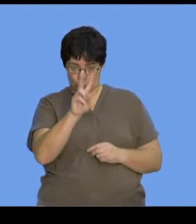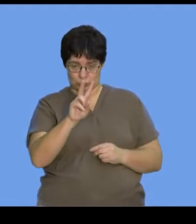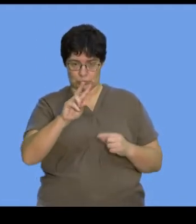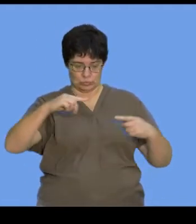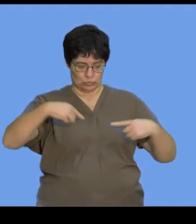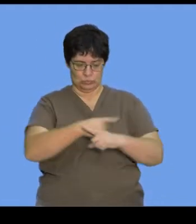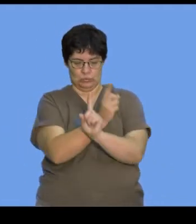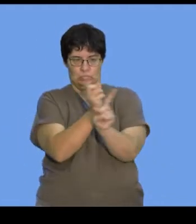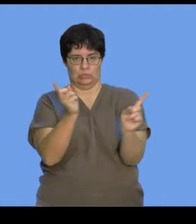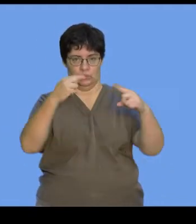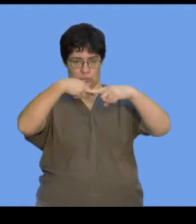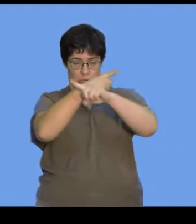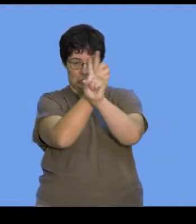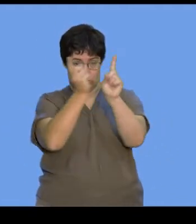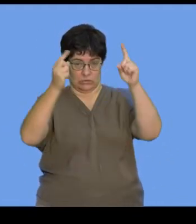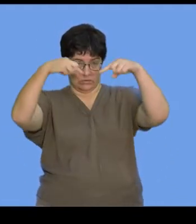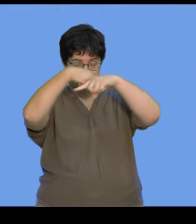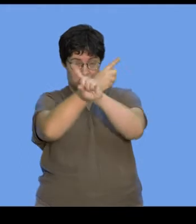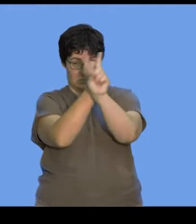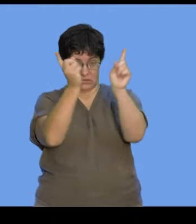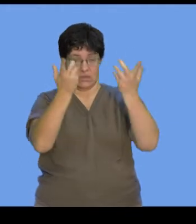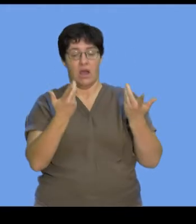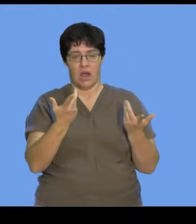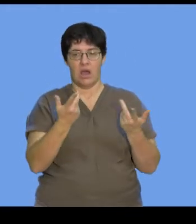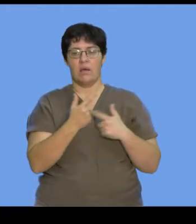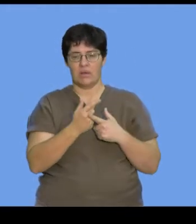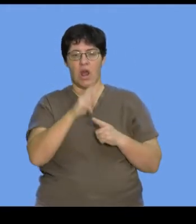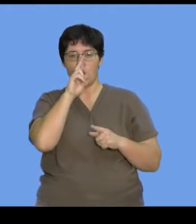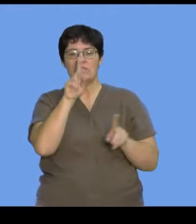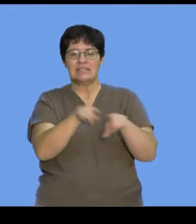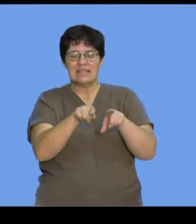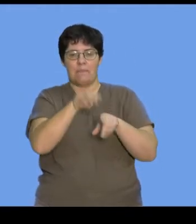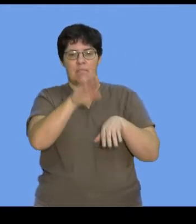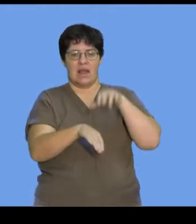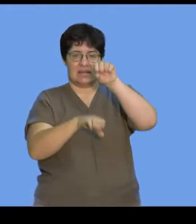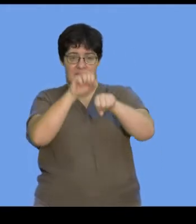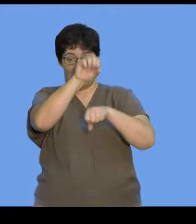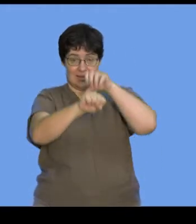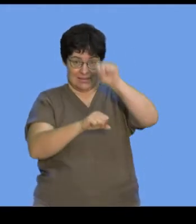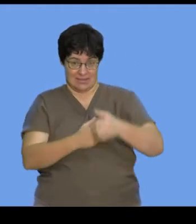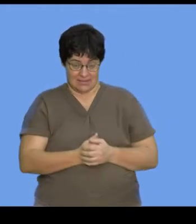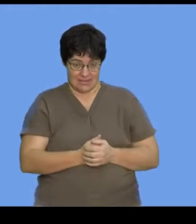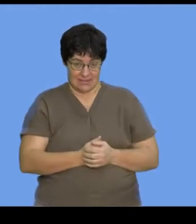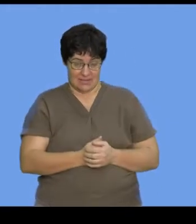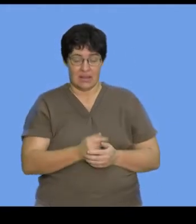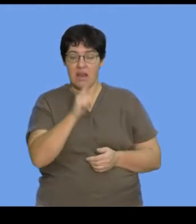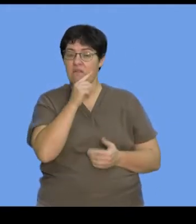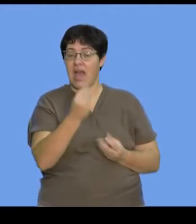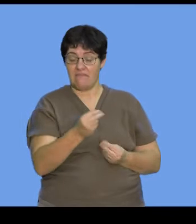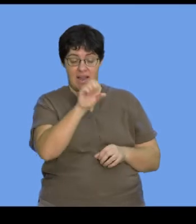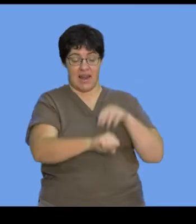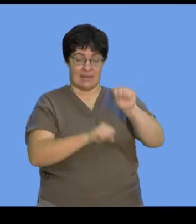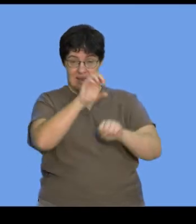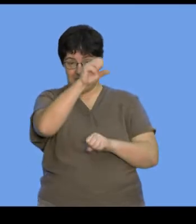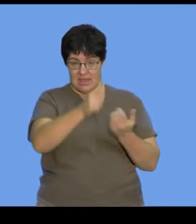contains two strands, as you would see, that are wrapped and twisted into a ladder-like molecule. What that essentially means is,